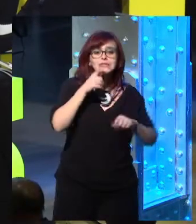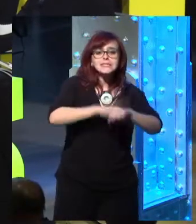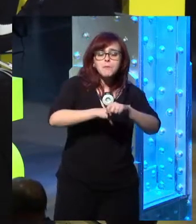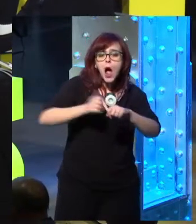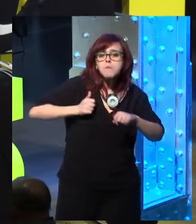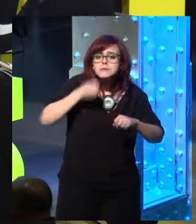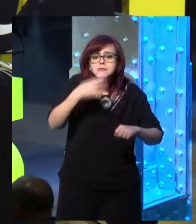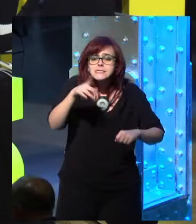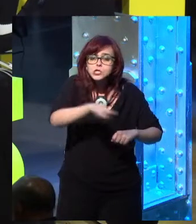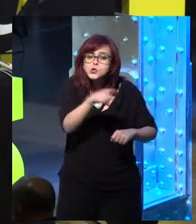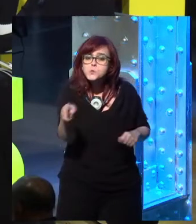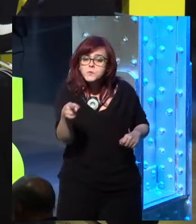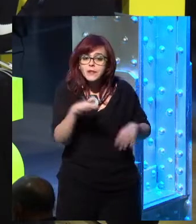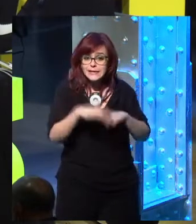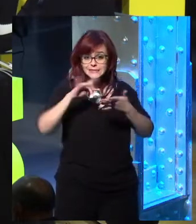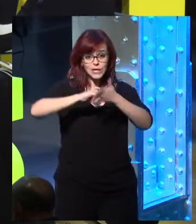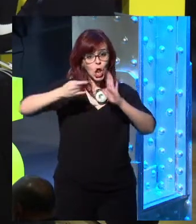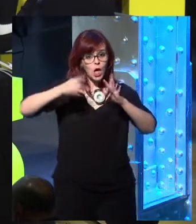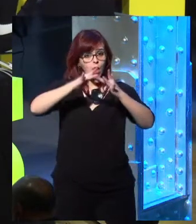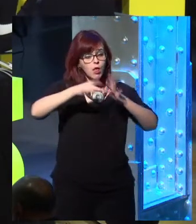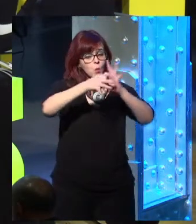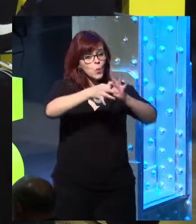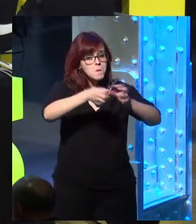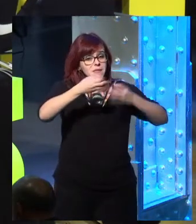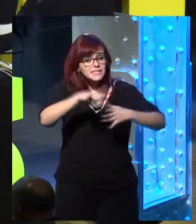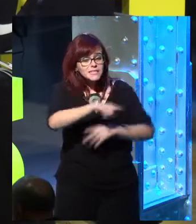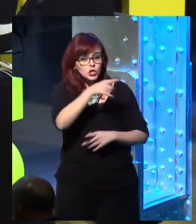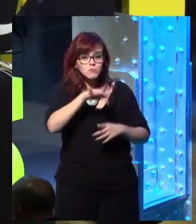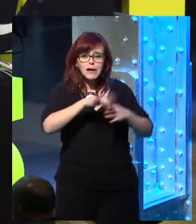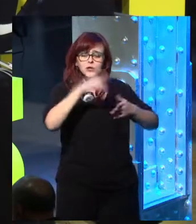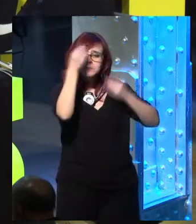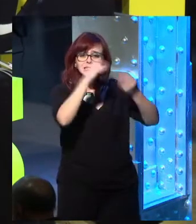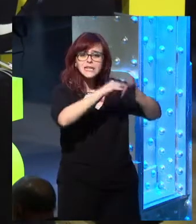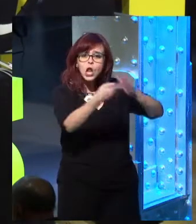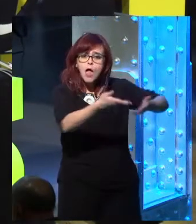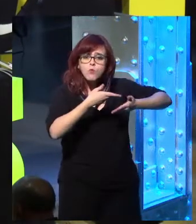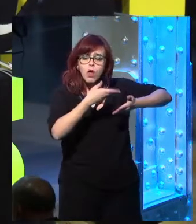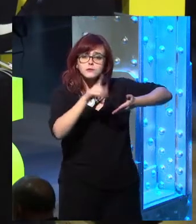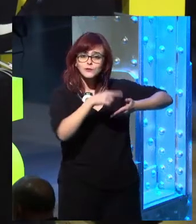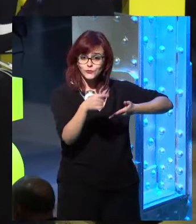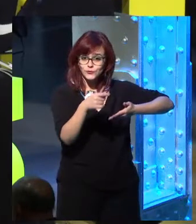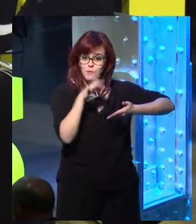or it's working against you. And then you can be concerned, and it is your own choice.